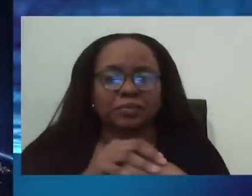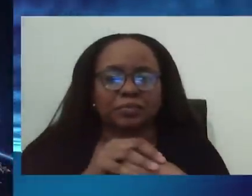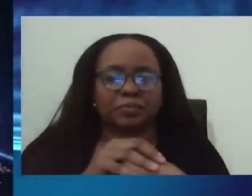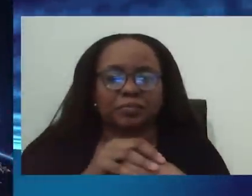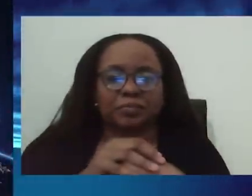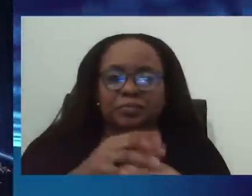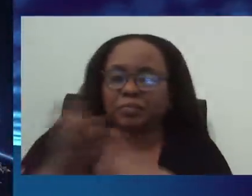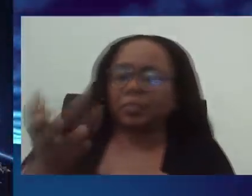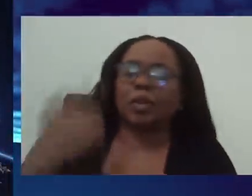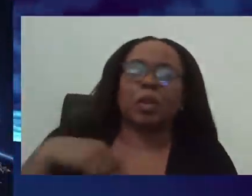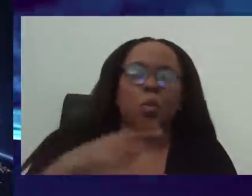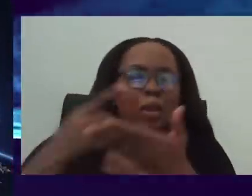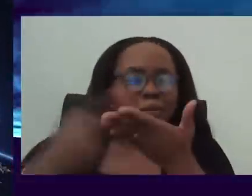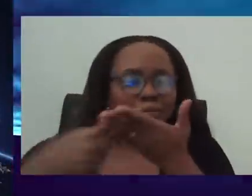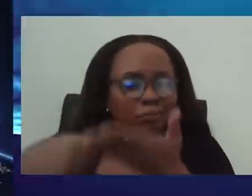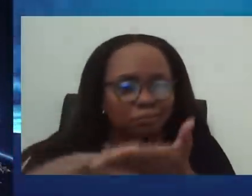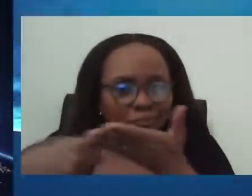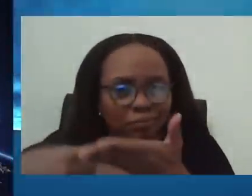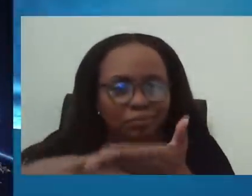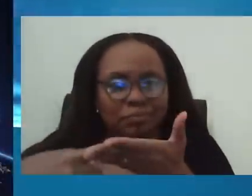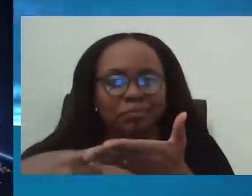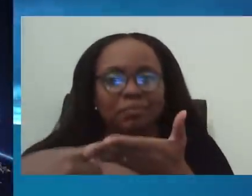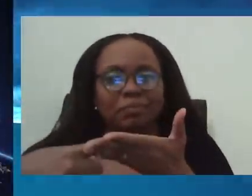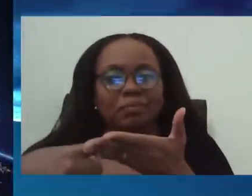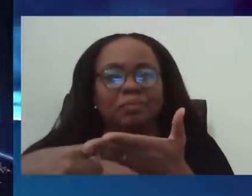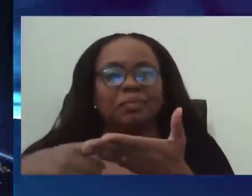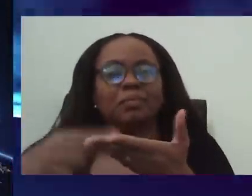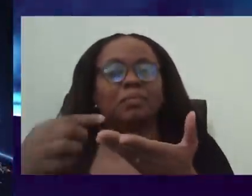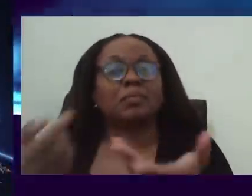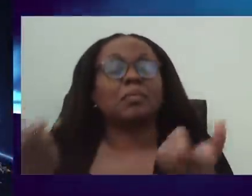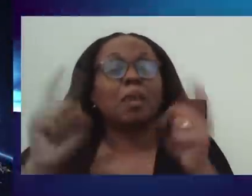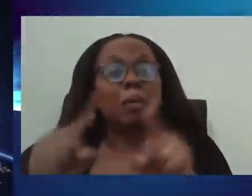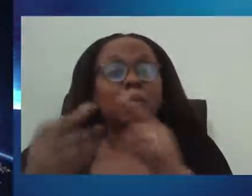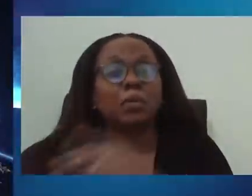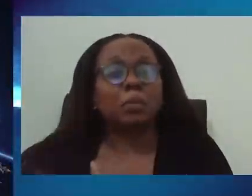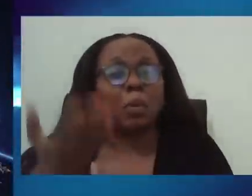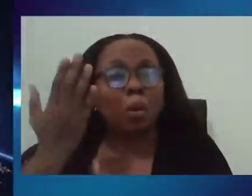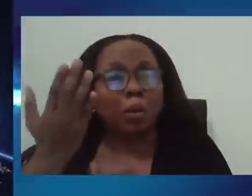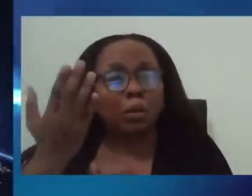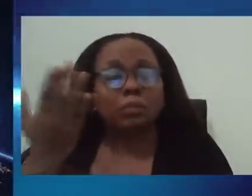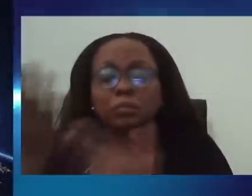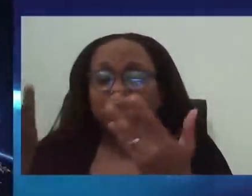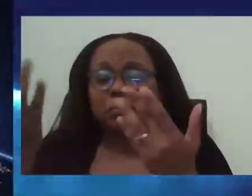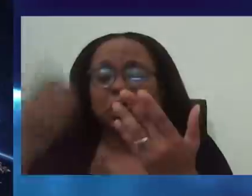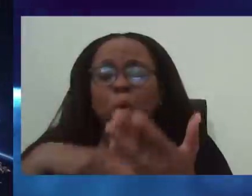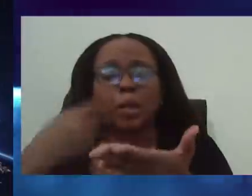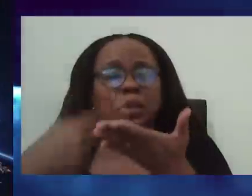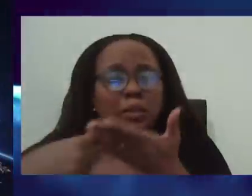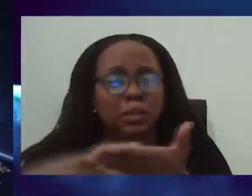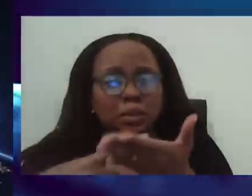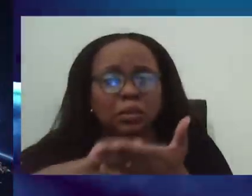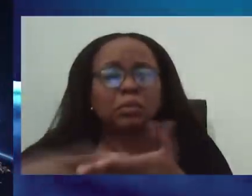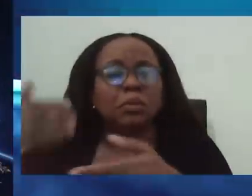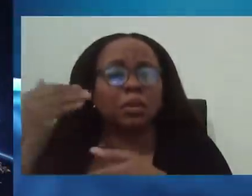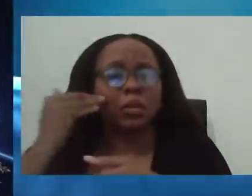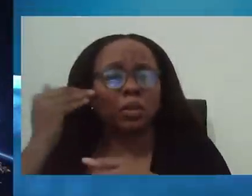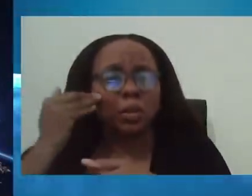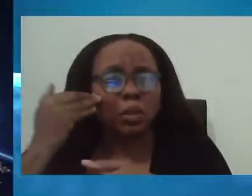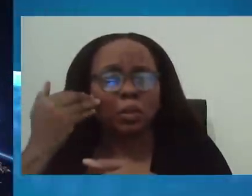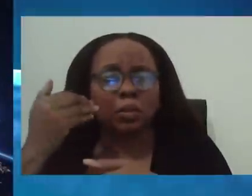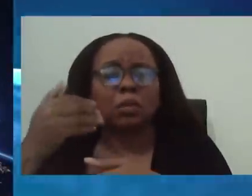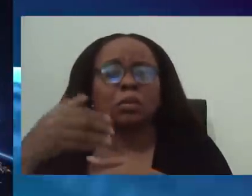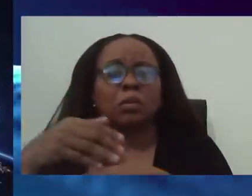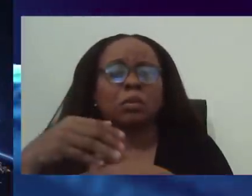been in discussion and talks about. This conversation actually happened up to this morning because we are aware that there will come a point in time, especially